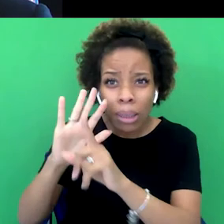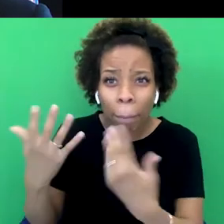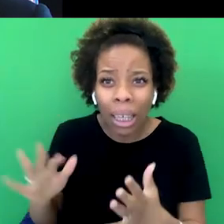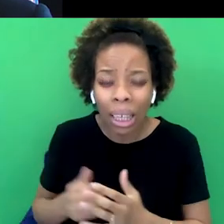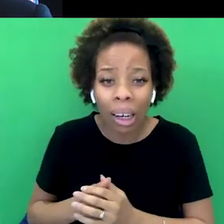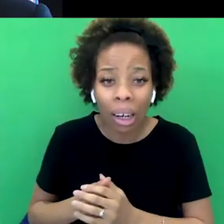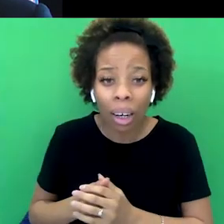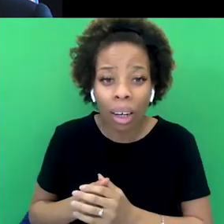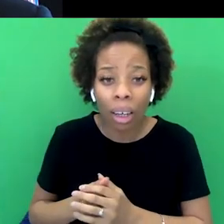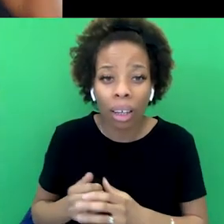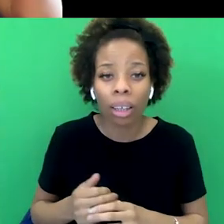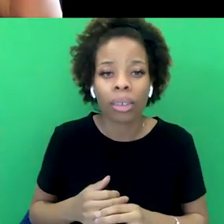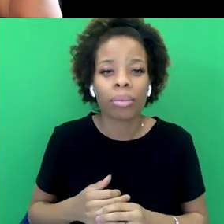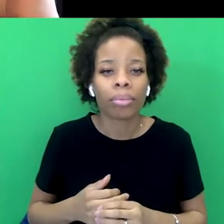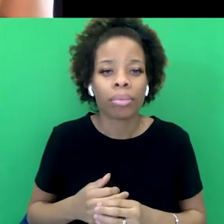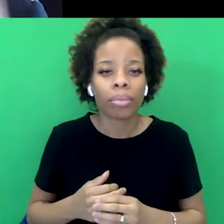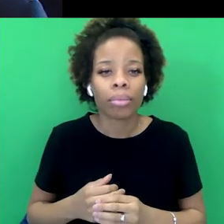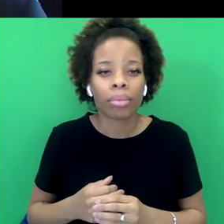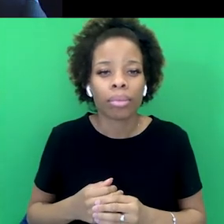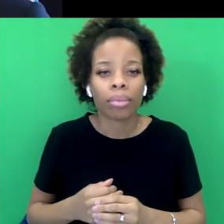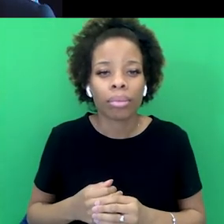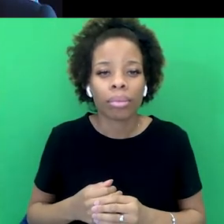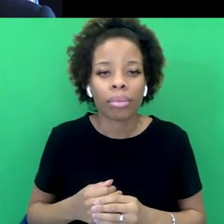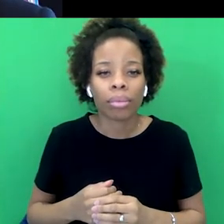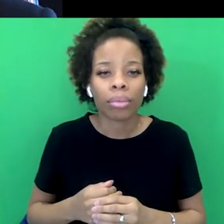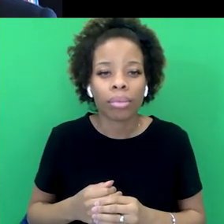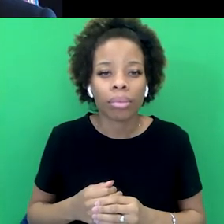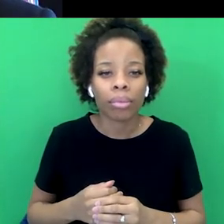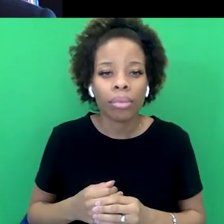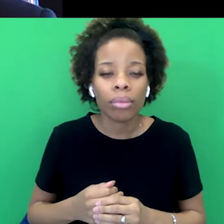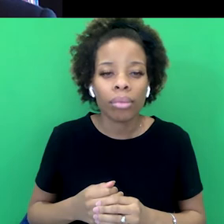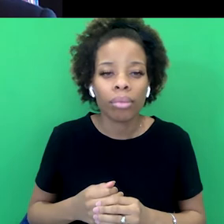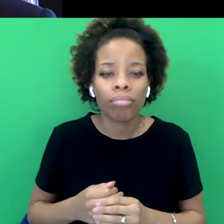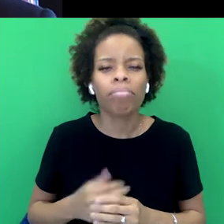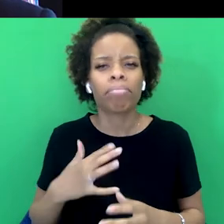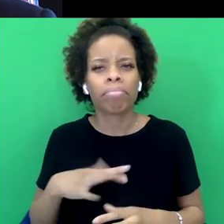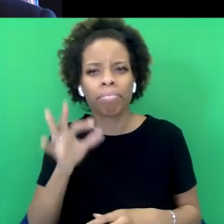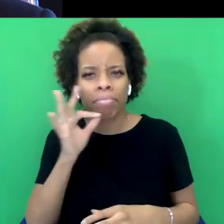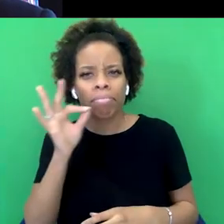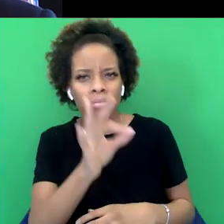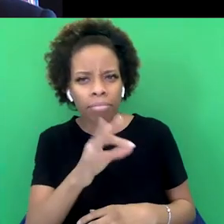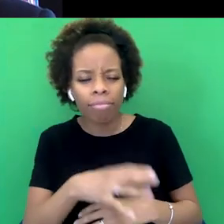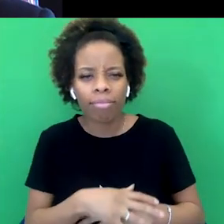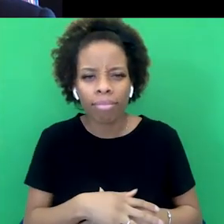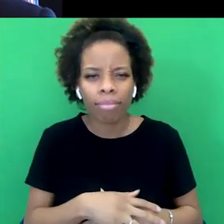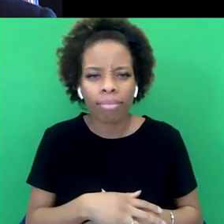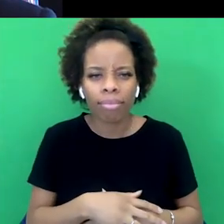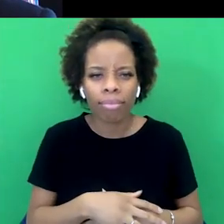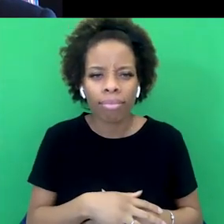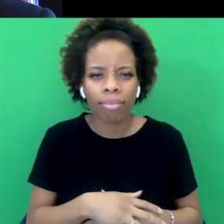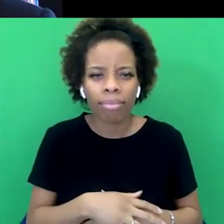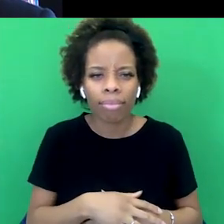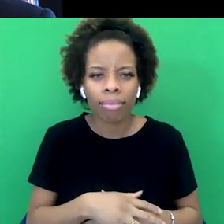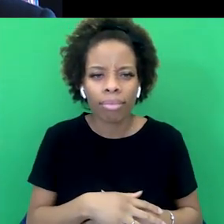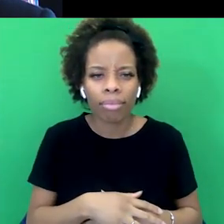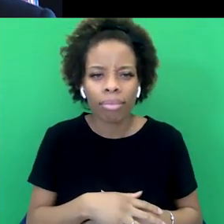But how much do you think that understanding of racism is sort of blocked